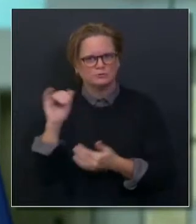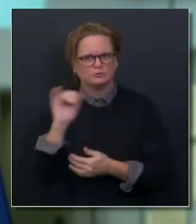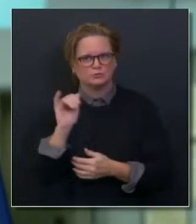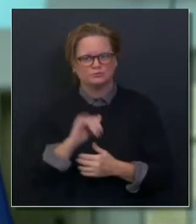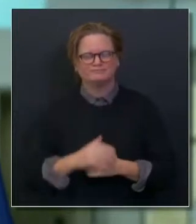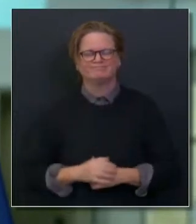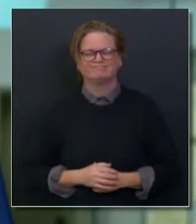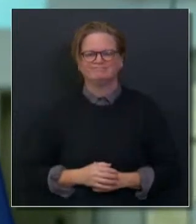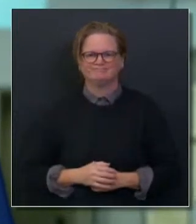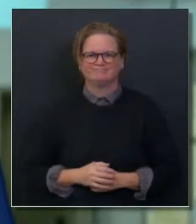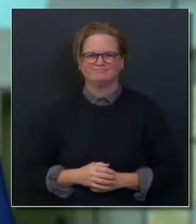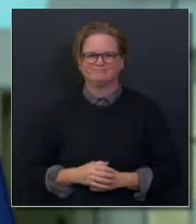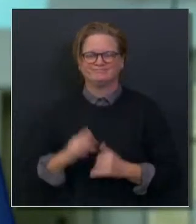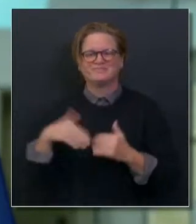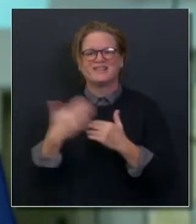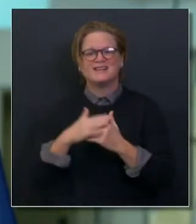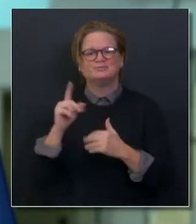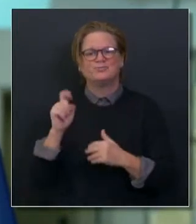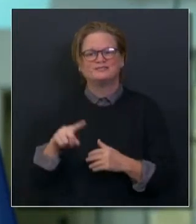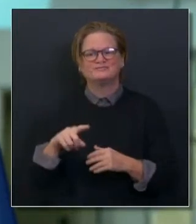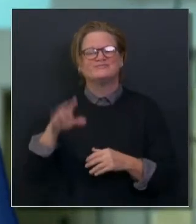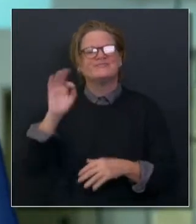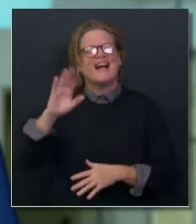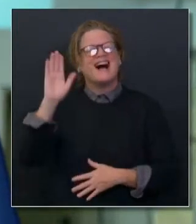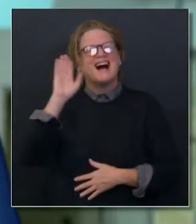Niko Savage, Mercury News.